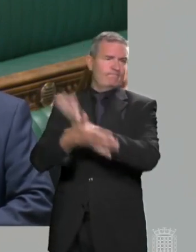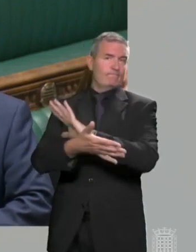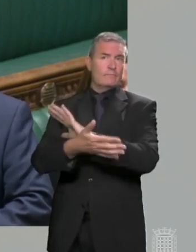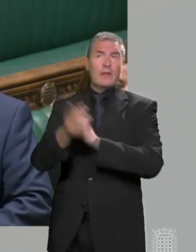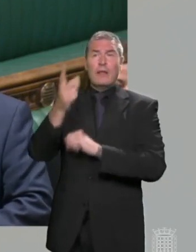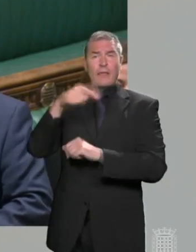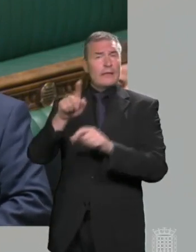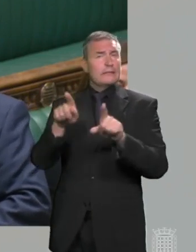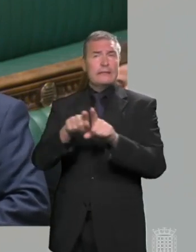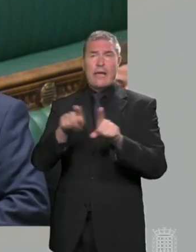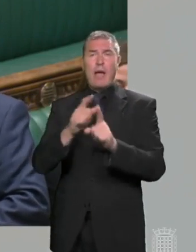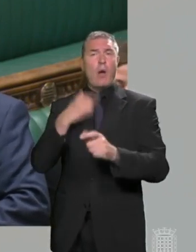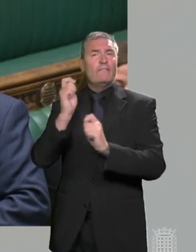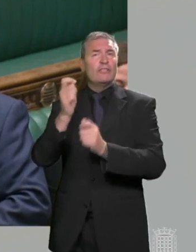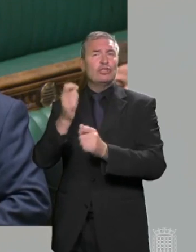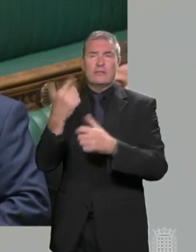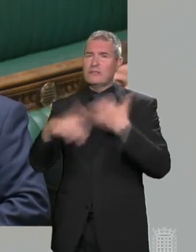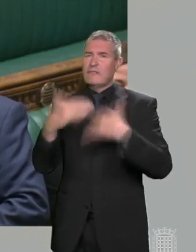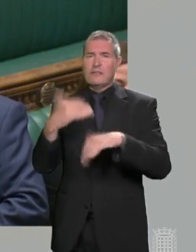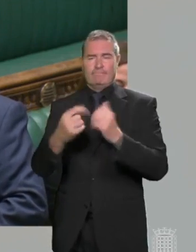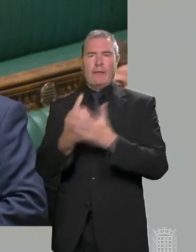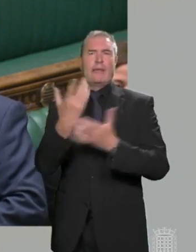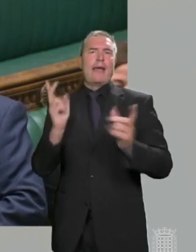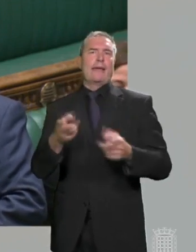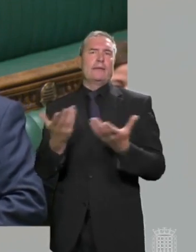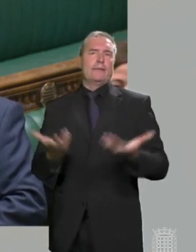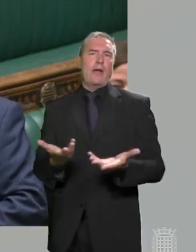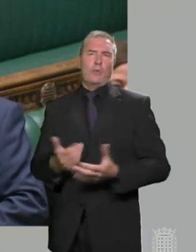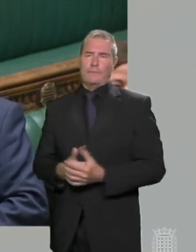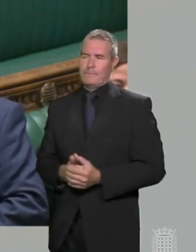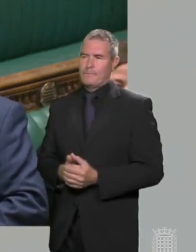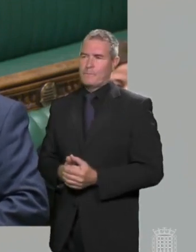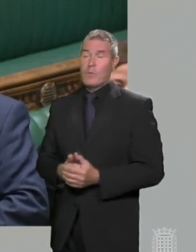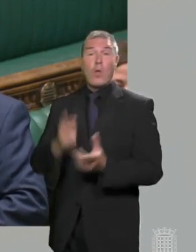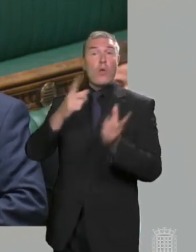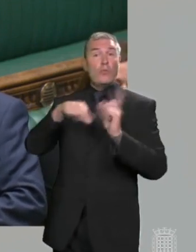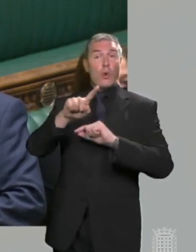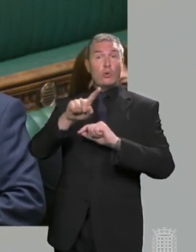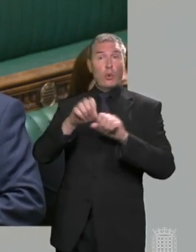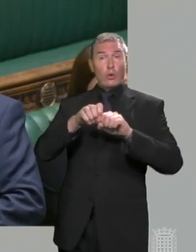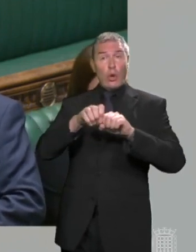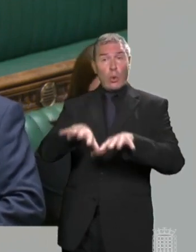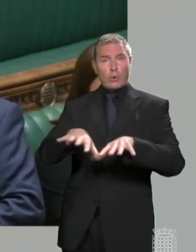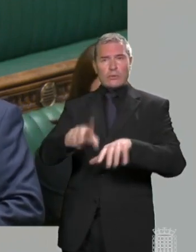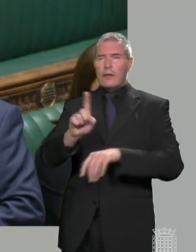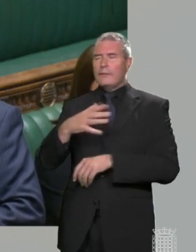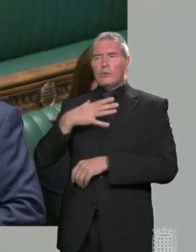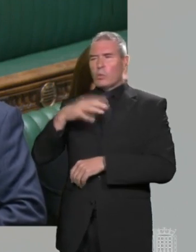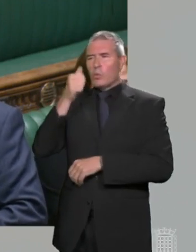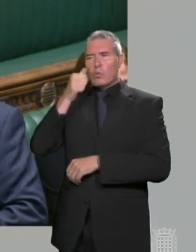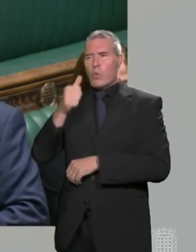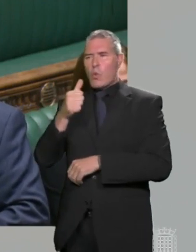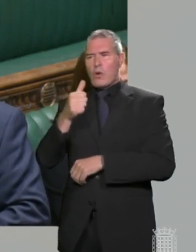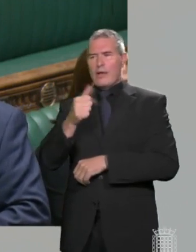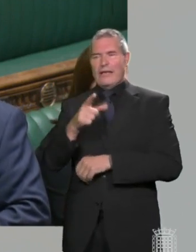sold out our fishing community. So, today, those with most to lose from this deal don't need to hear the Prime